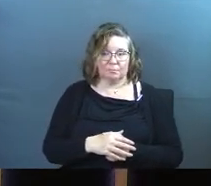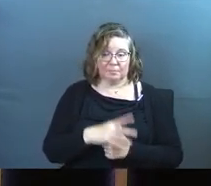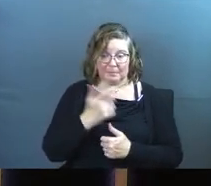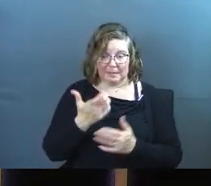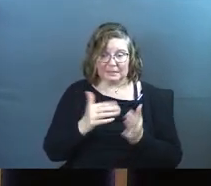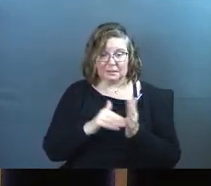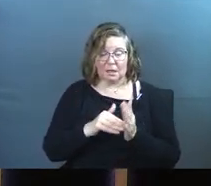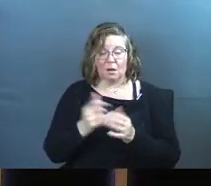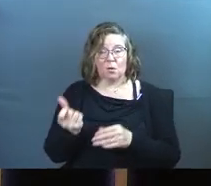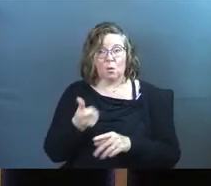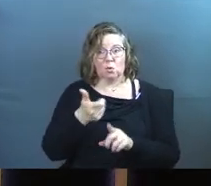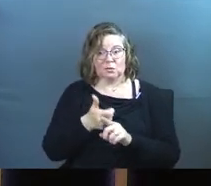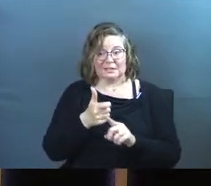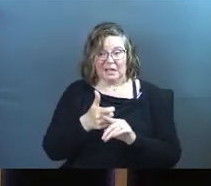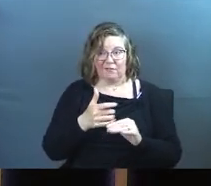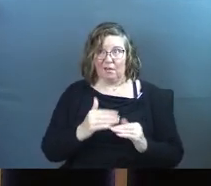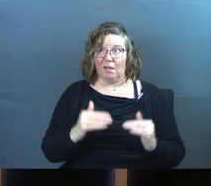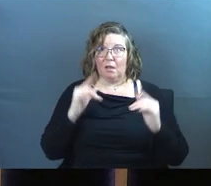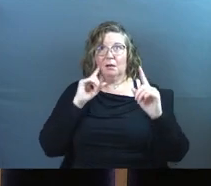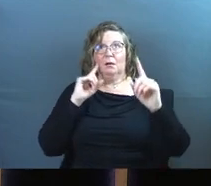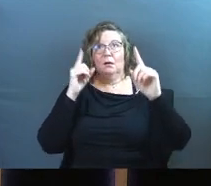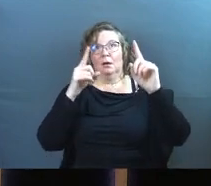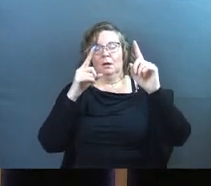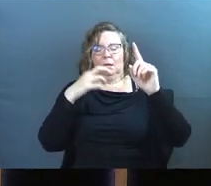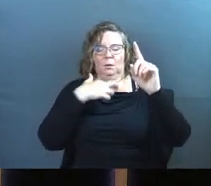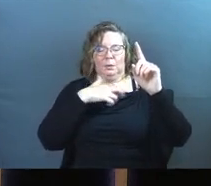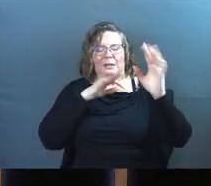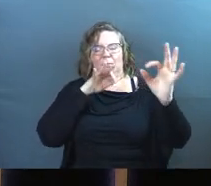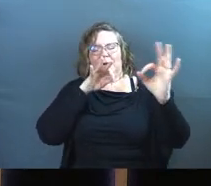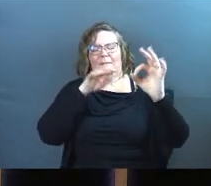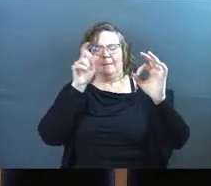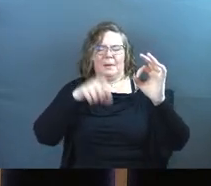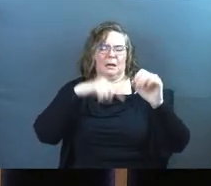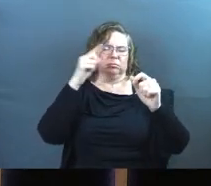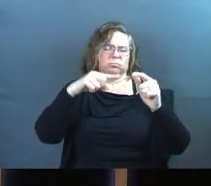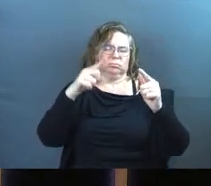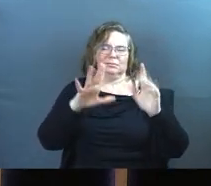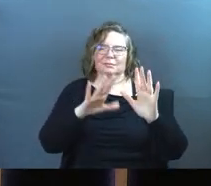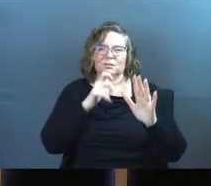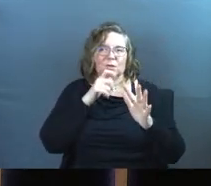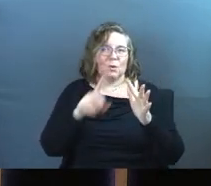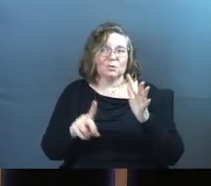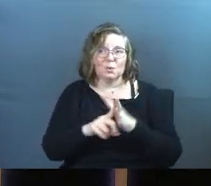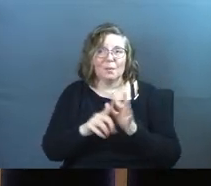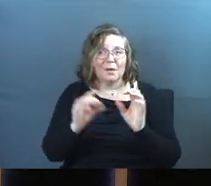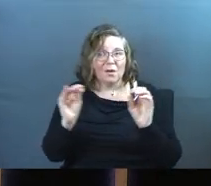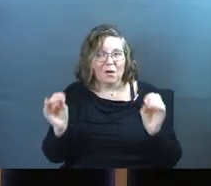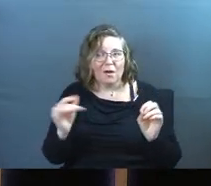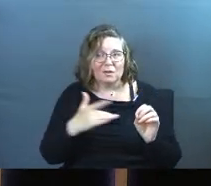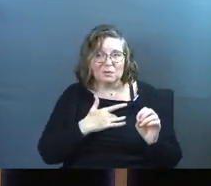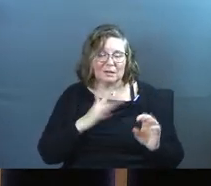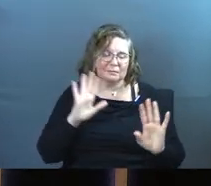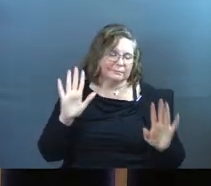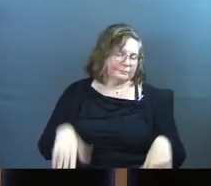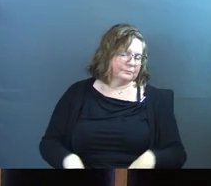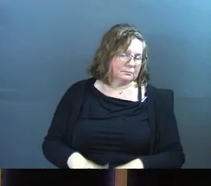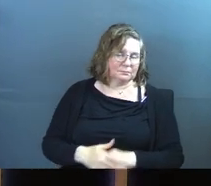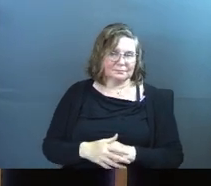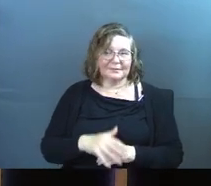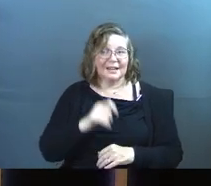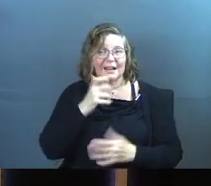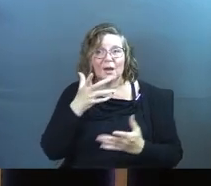Because again, by holding yourself to this standard of religious perfection, you don't show up at all. And it's